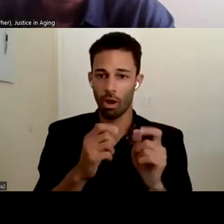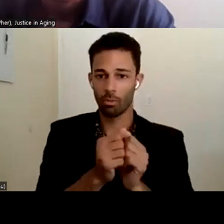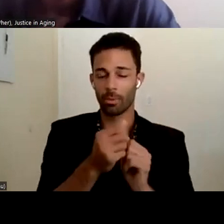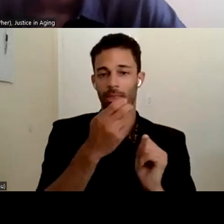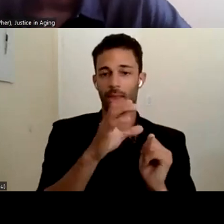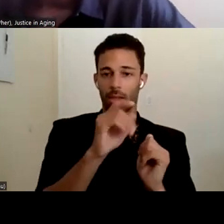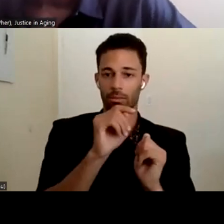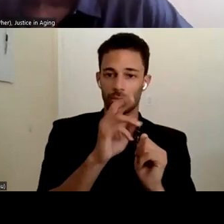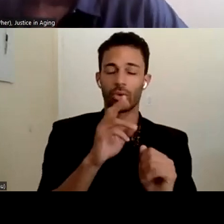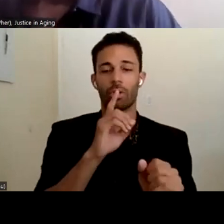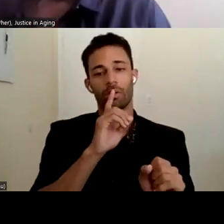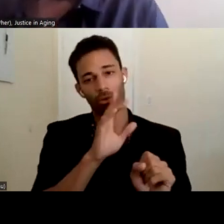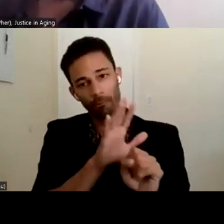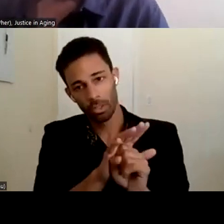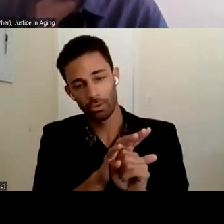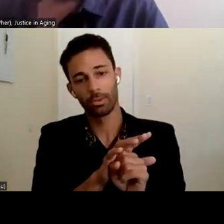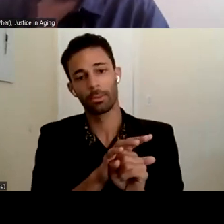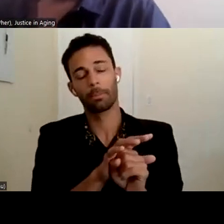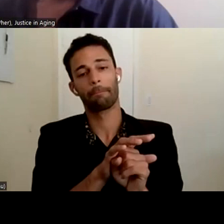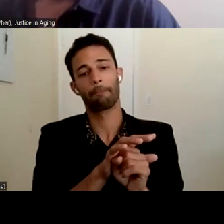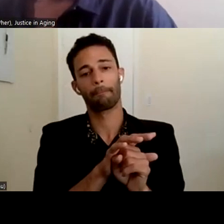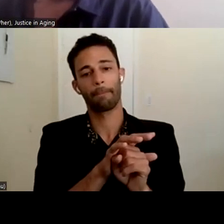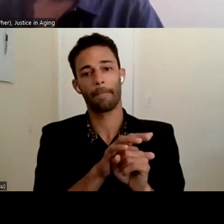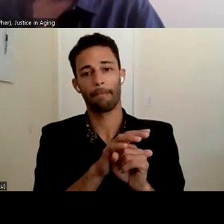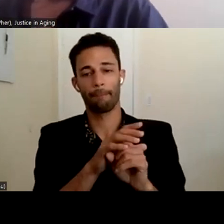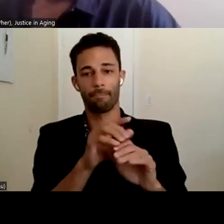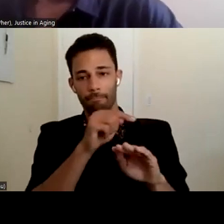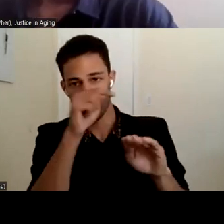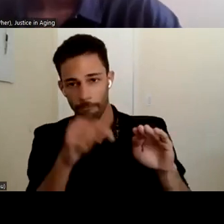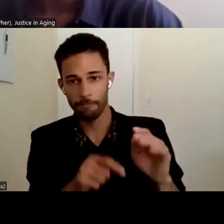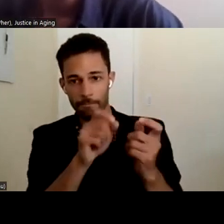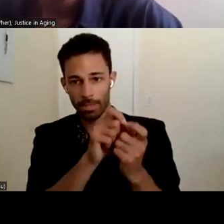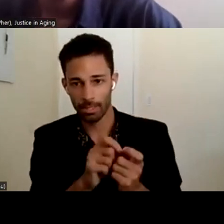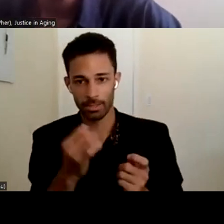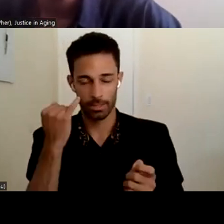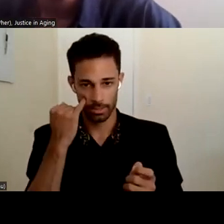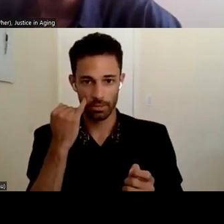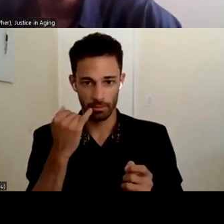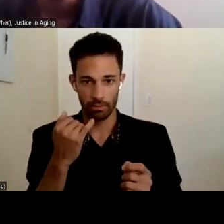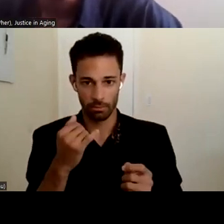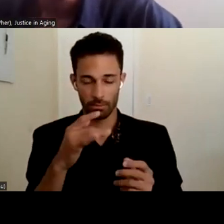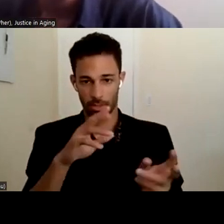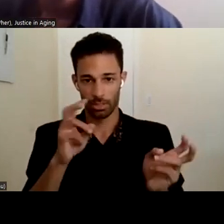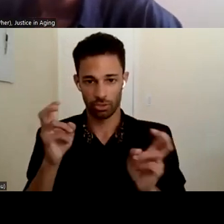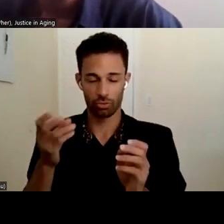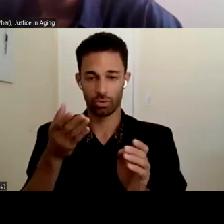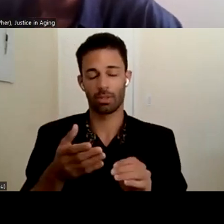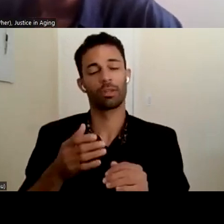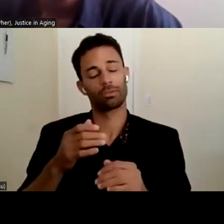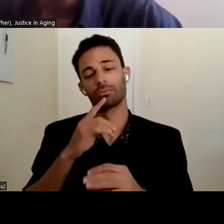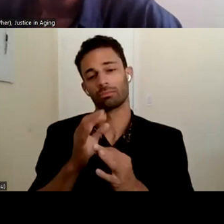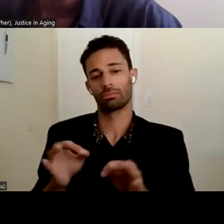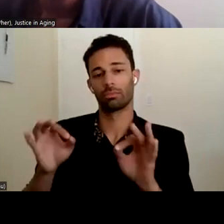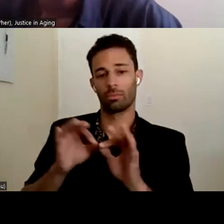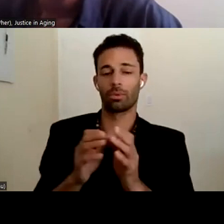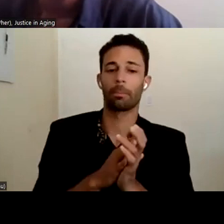you know, and, and having those getting into the weeds to that effect is a critical aspect in the first step. Um, so, you know,